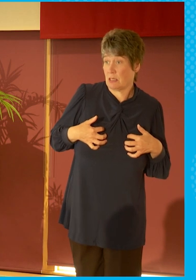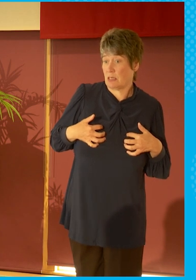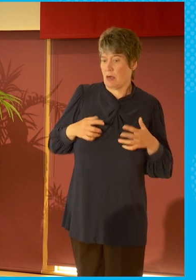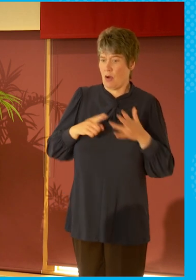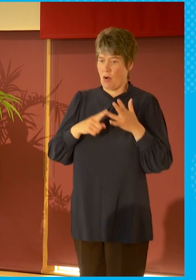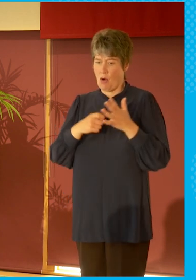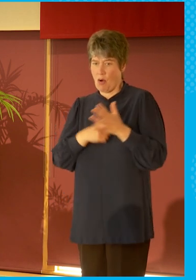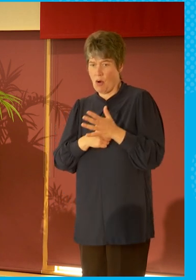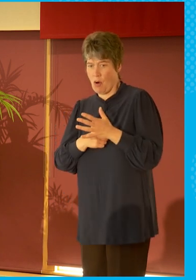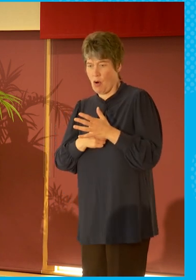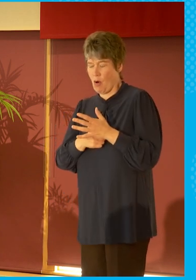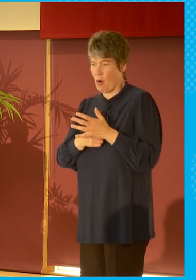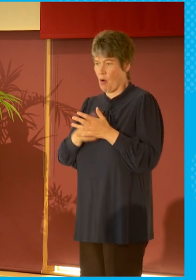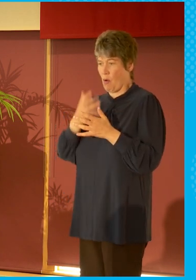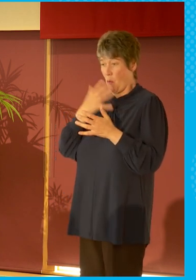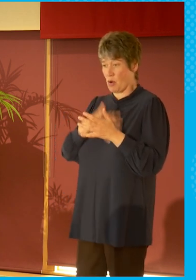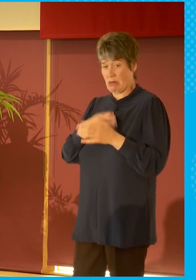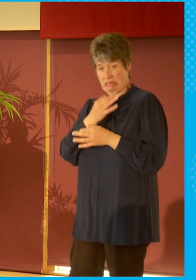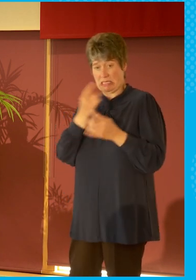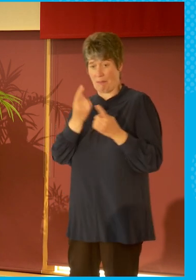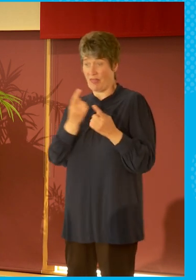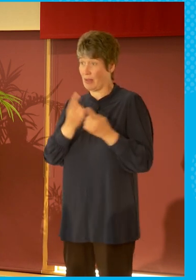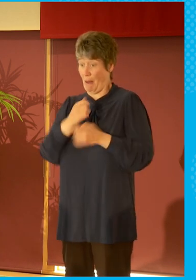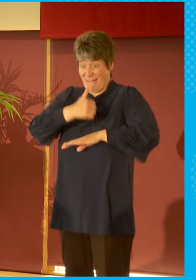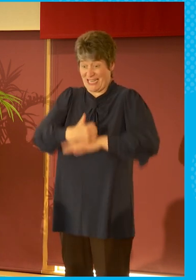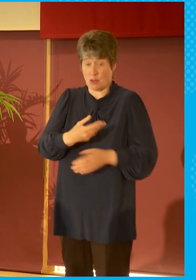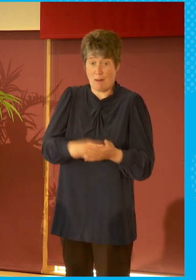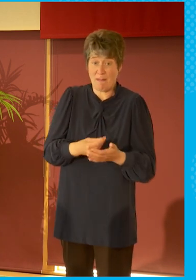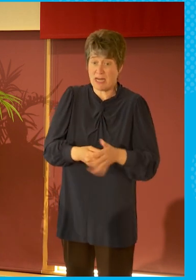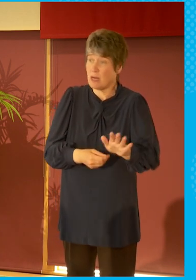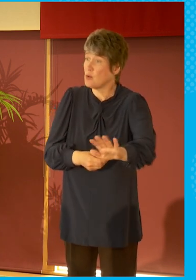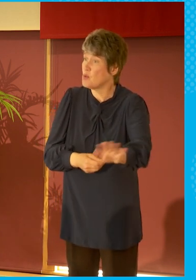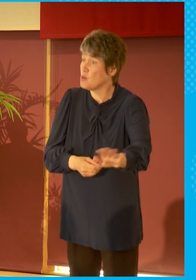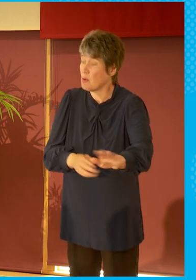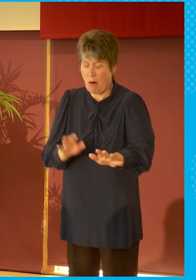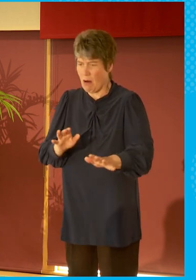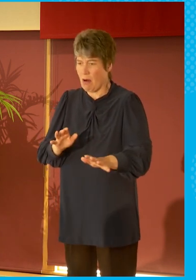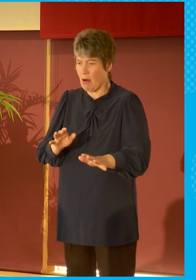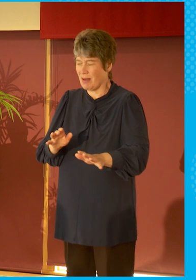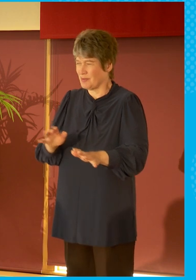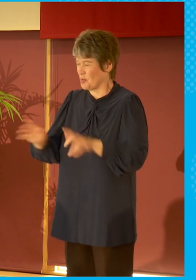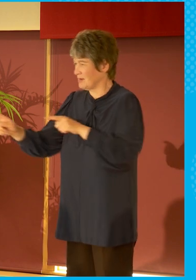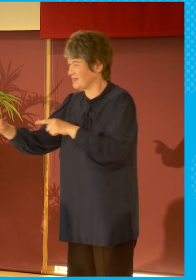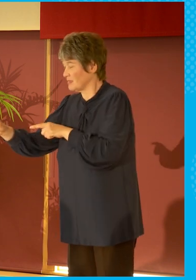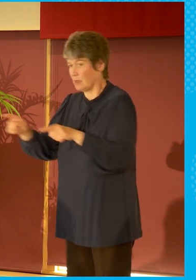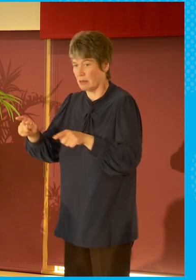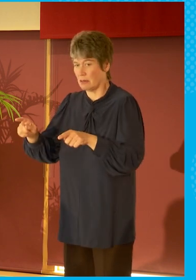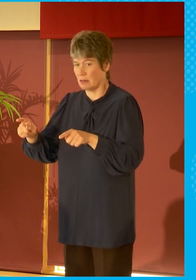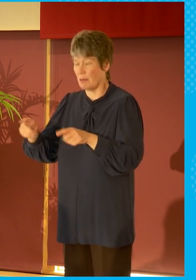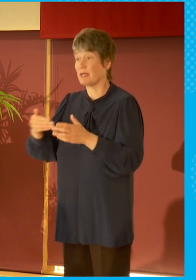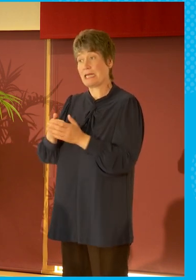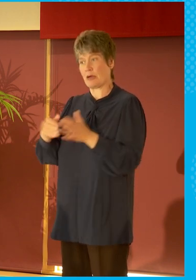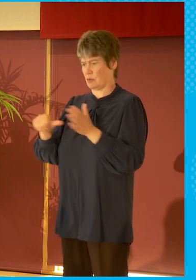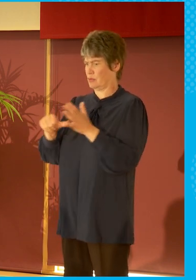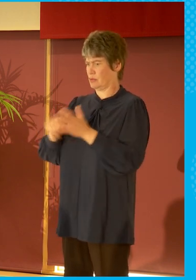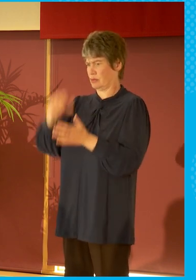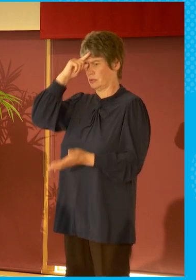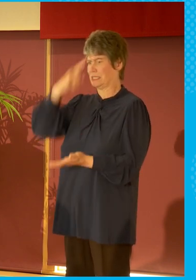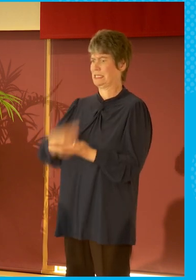commercial considerations? And we've reached a point where that's actually quite difficult to decide.